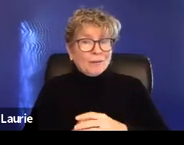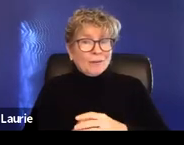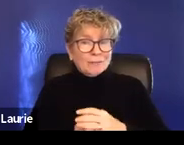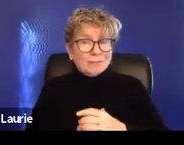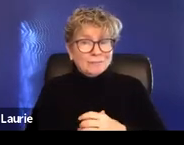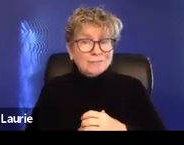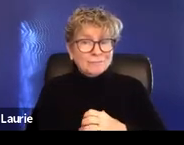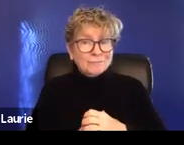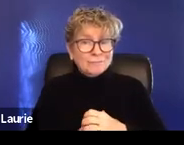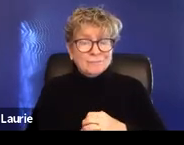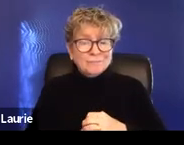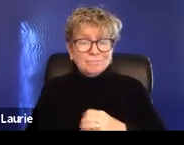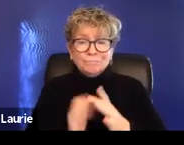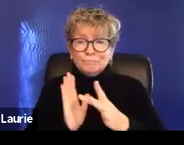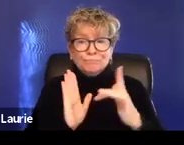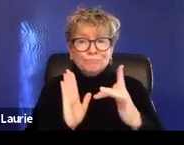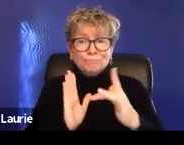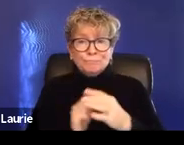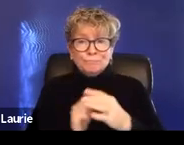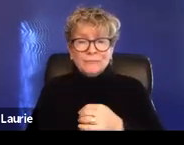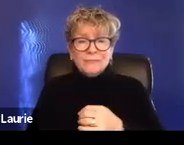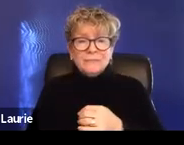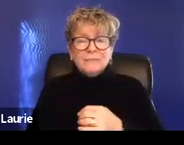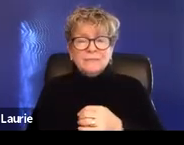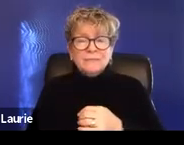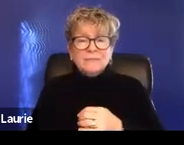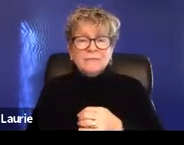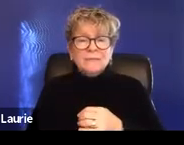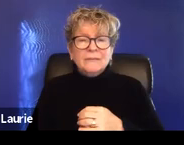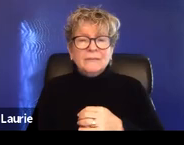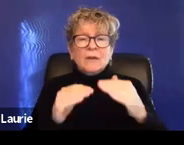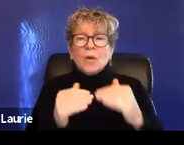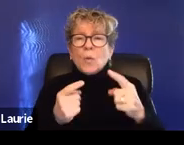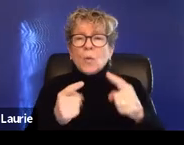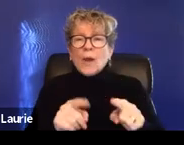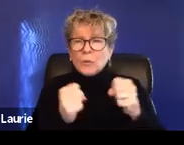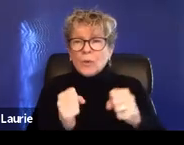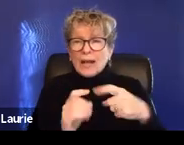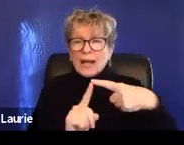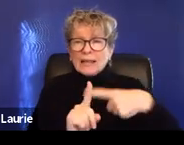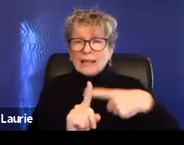there are, um, with breaking a lease, uh,